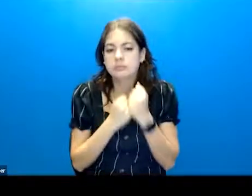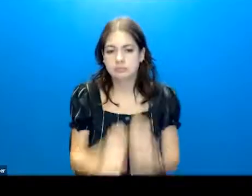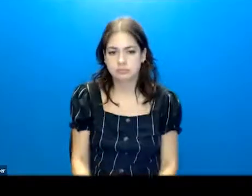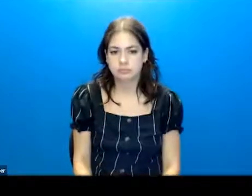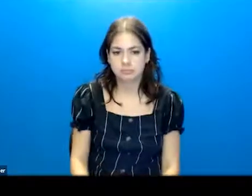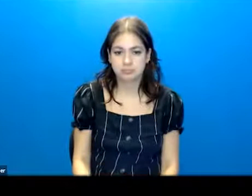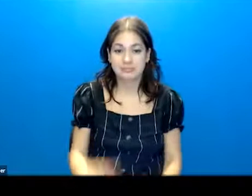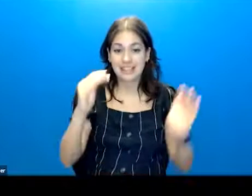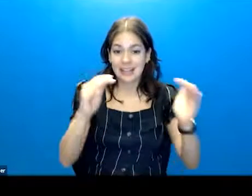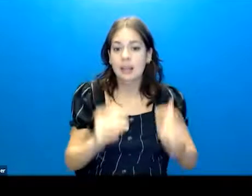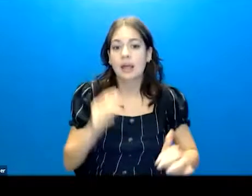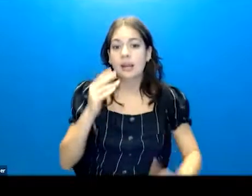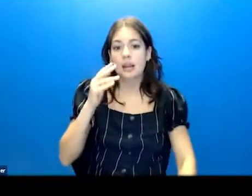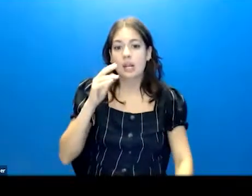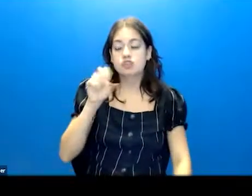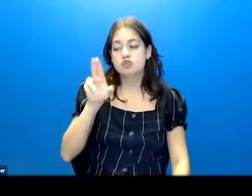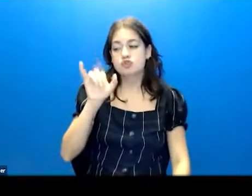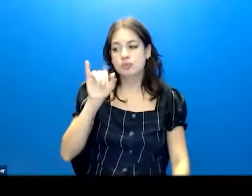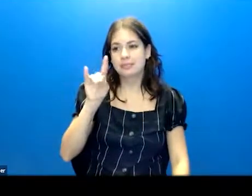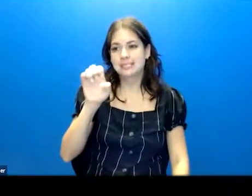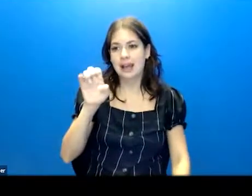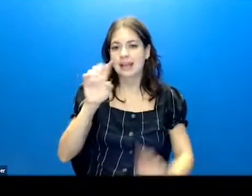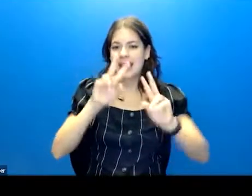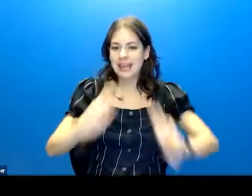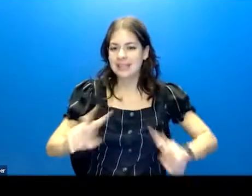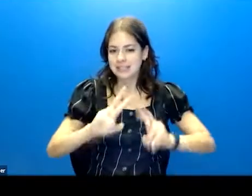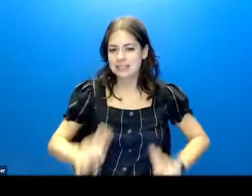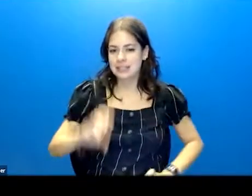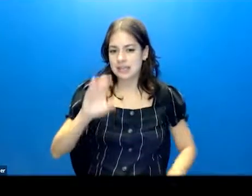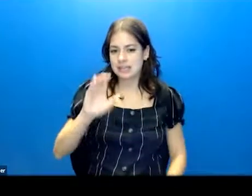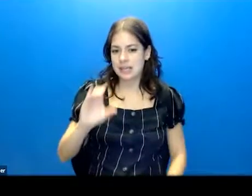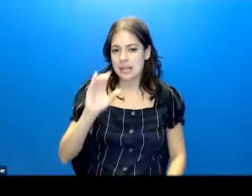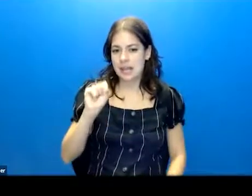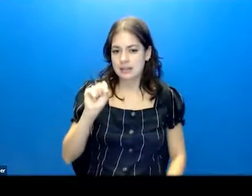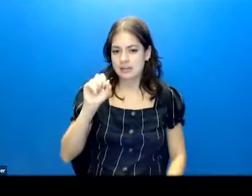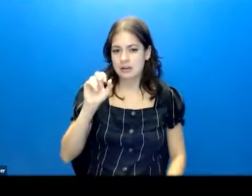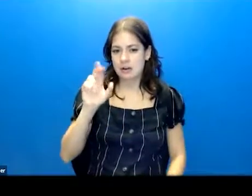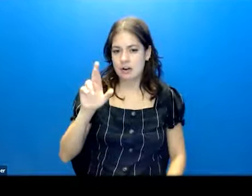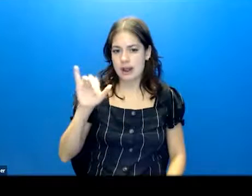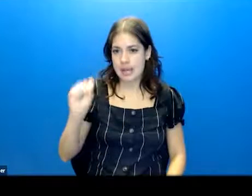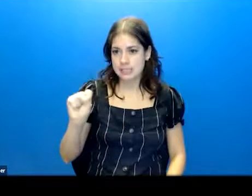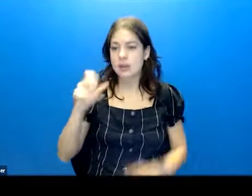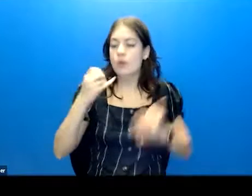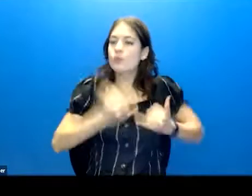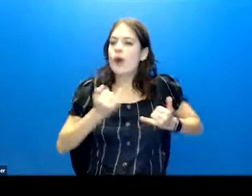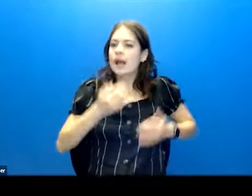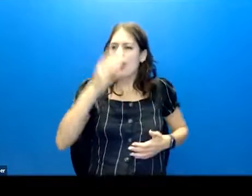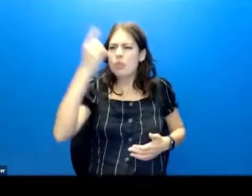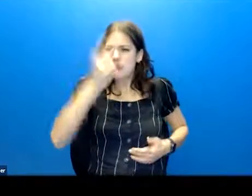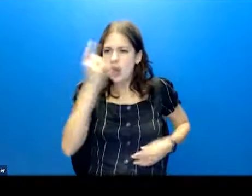Then you're going to do your suicide inquiry, and that is the CSSRS. You're going to ask about right now thoughts and behaviors,